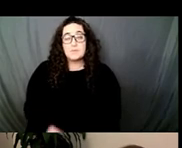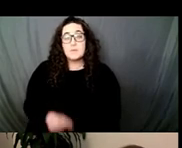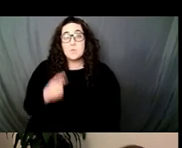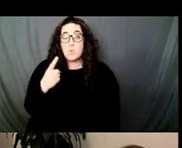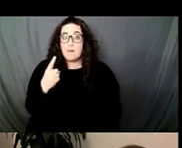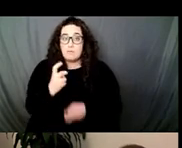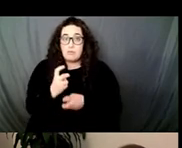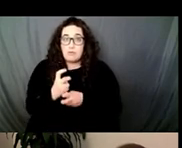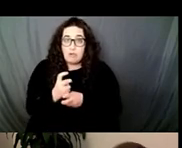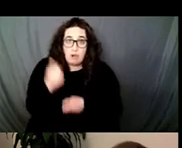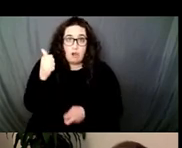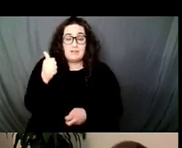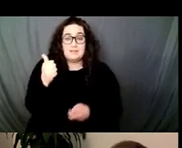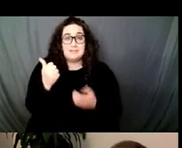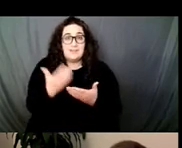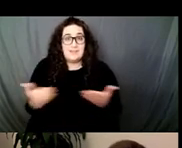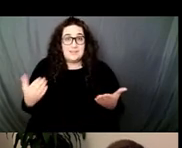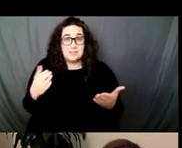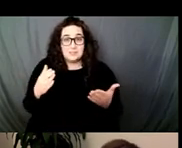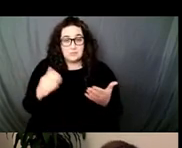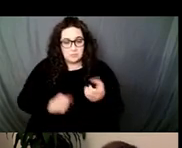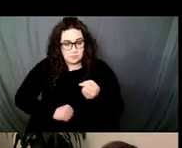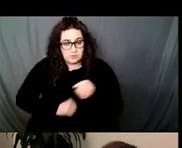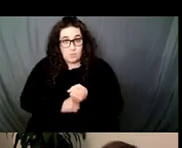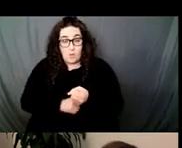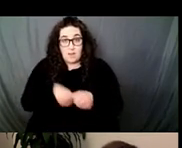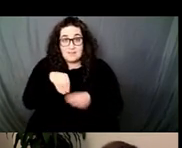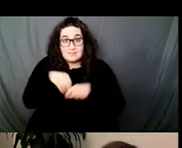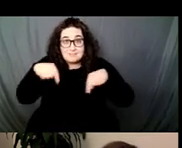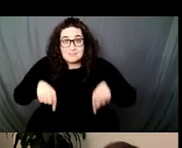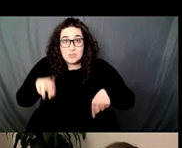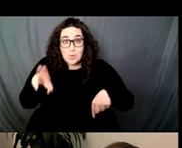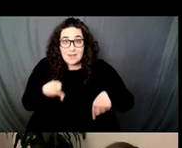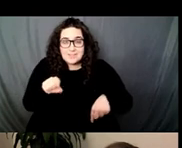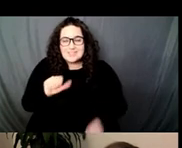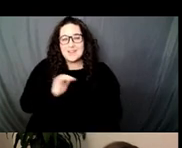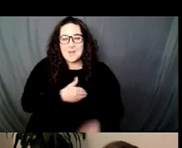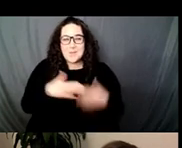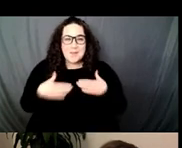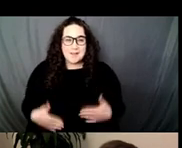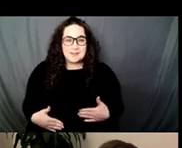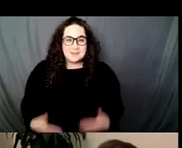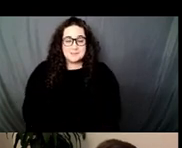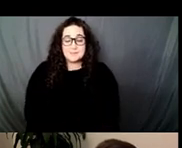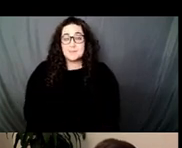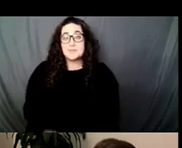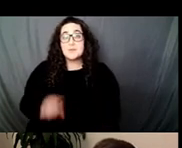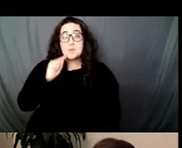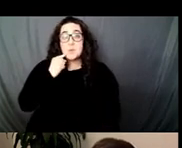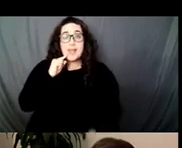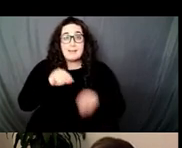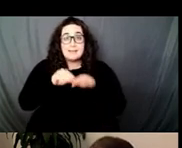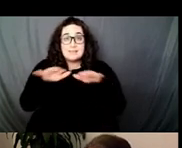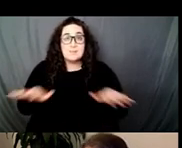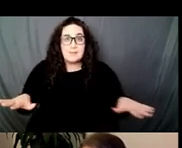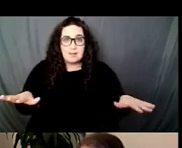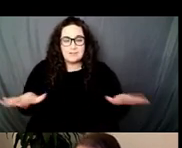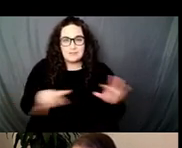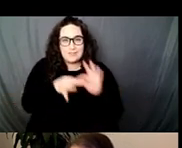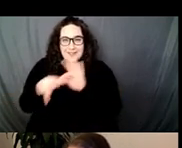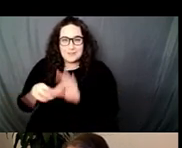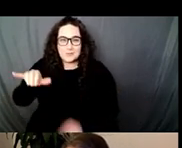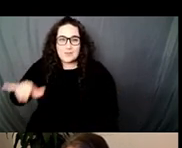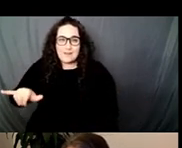United States, the body. And we can take the candy spills as an example of this. Now, the candy spills commonly reference the